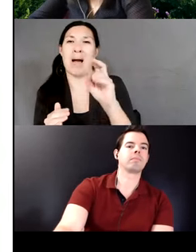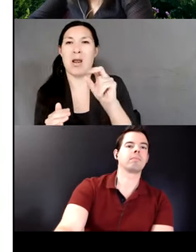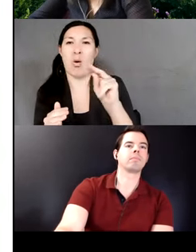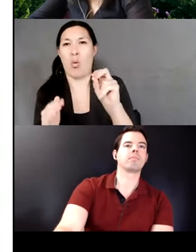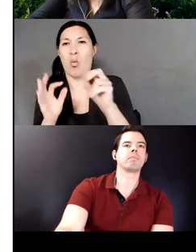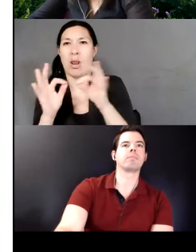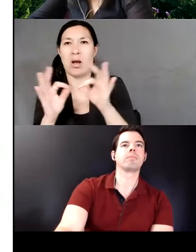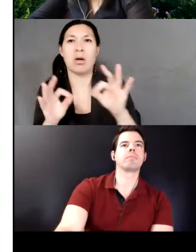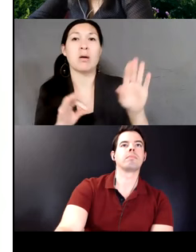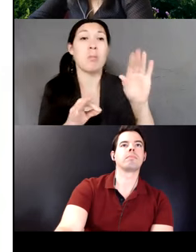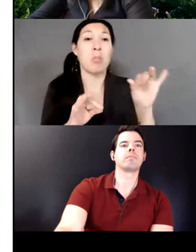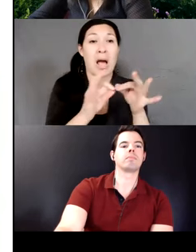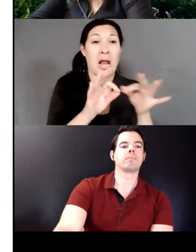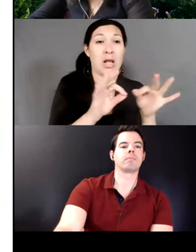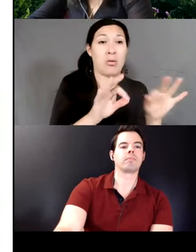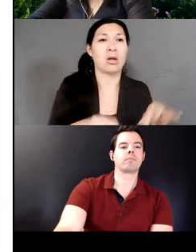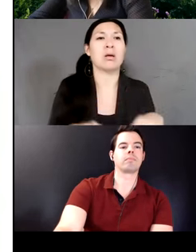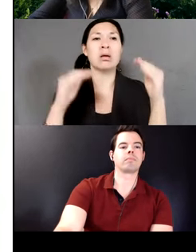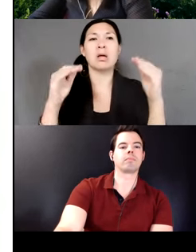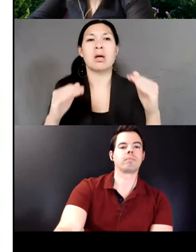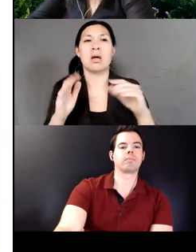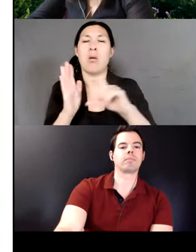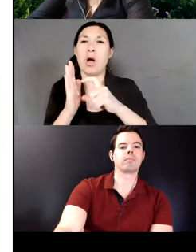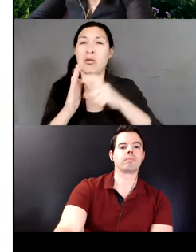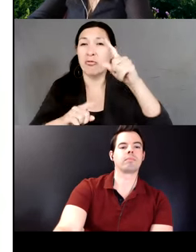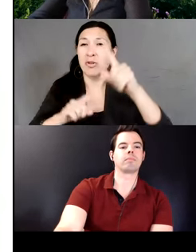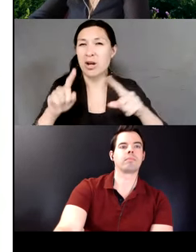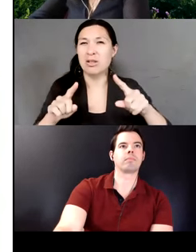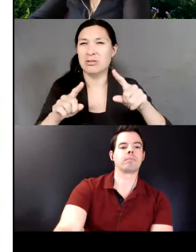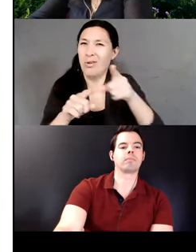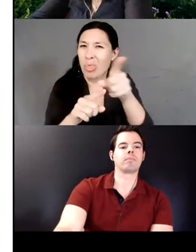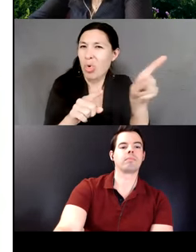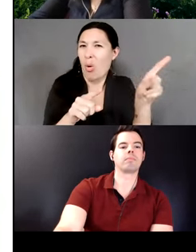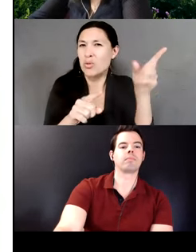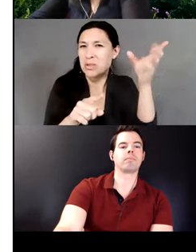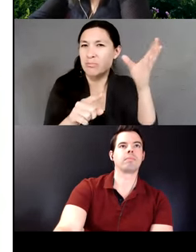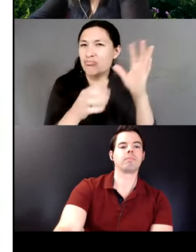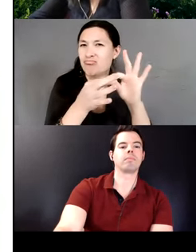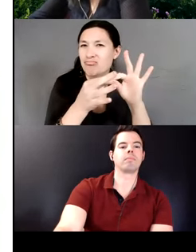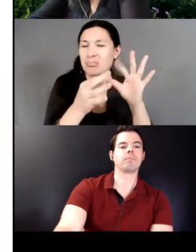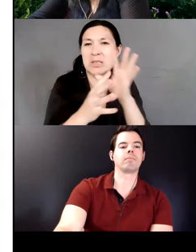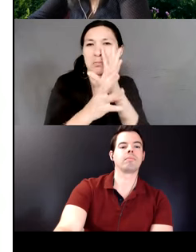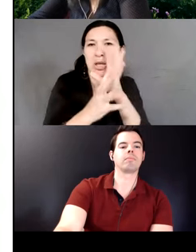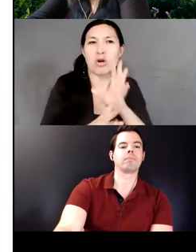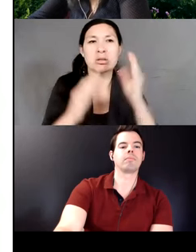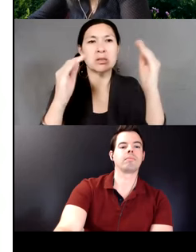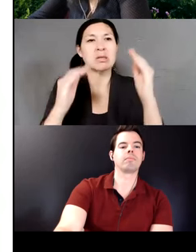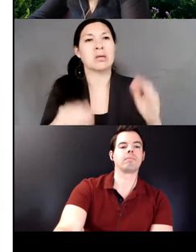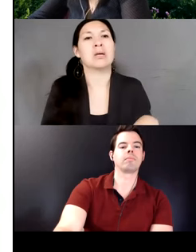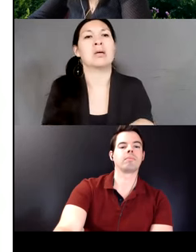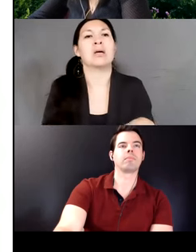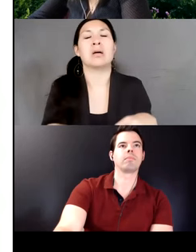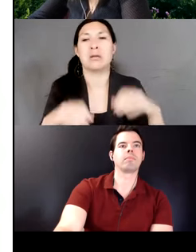talk about morphological variation among these speakers. And then I will give a statistical comparison of them.